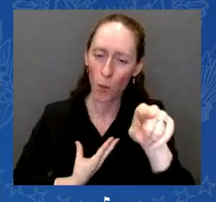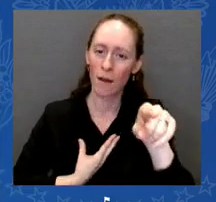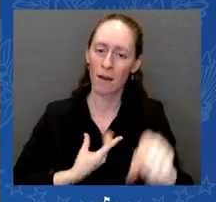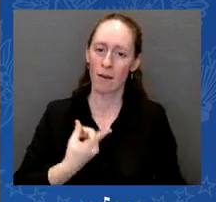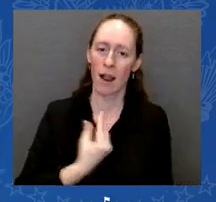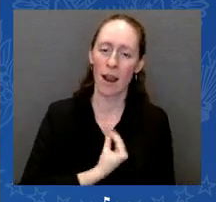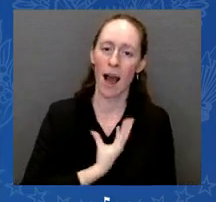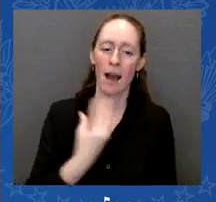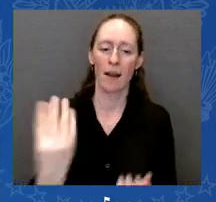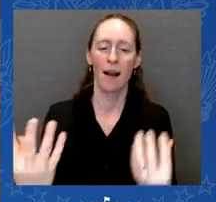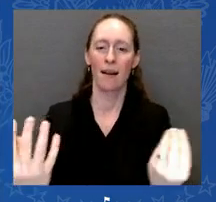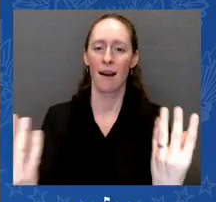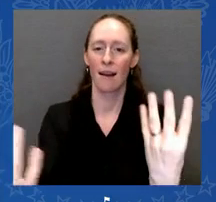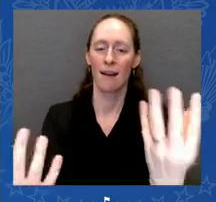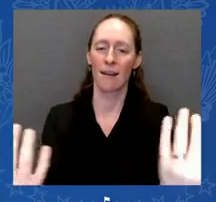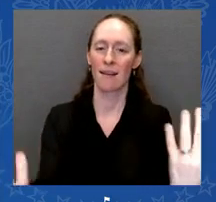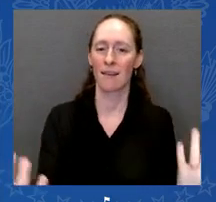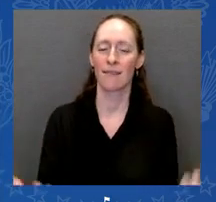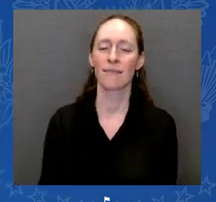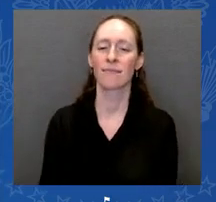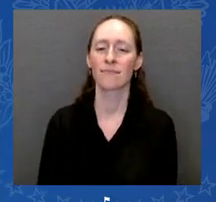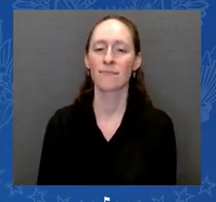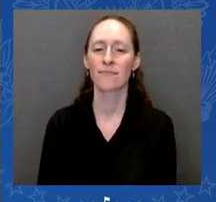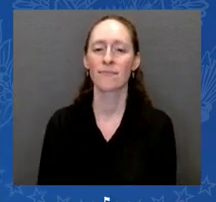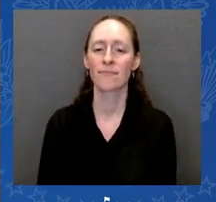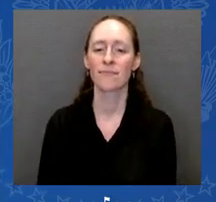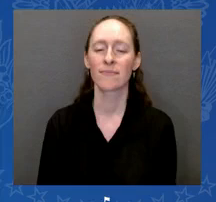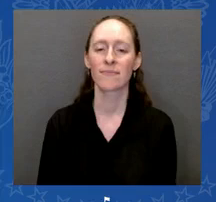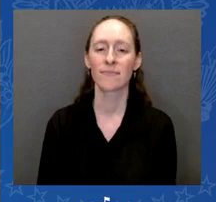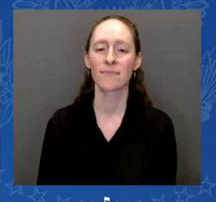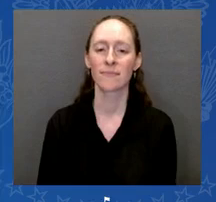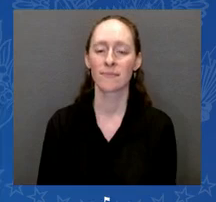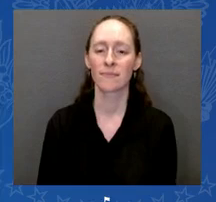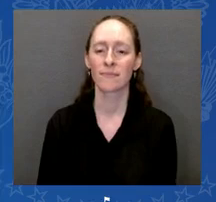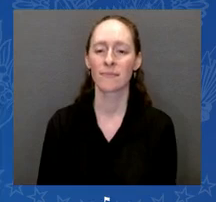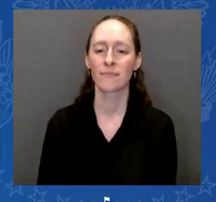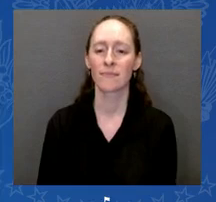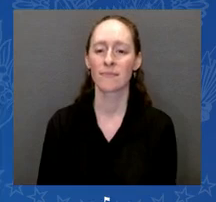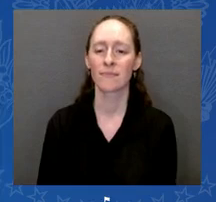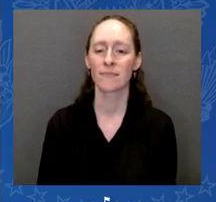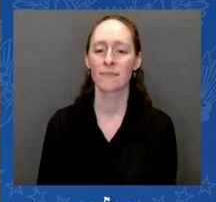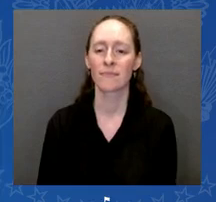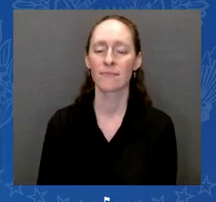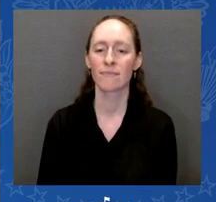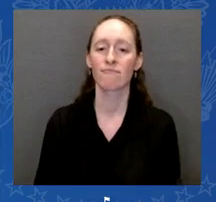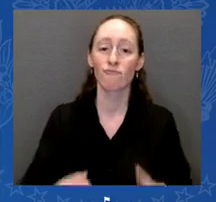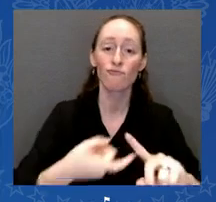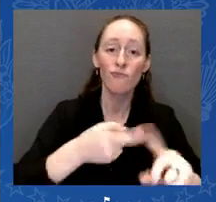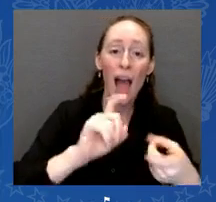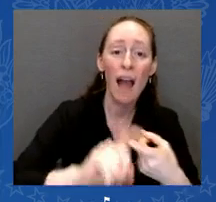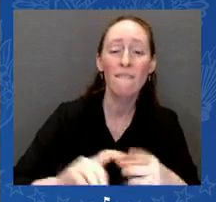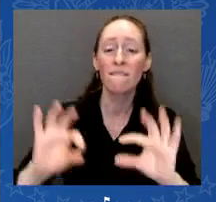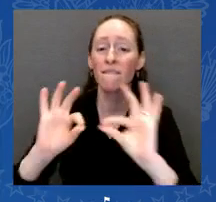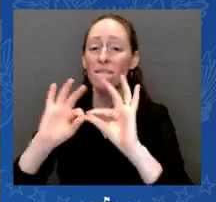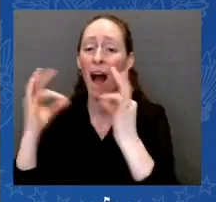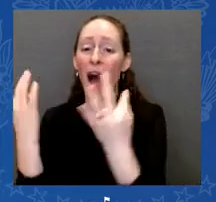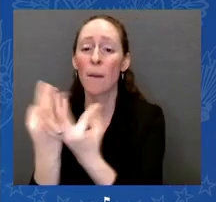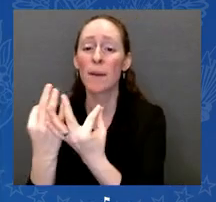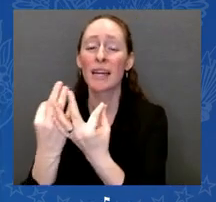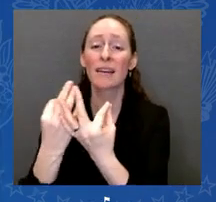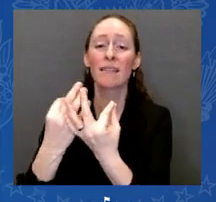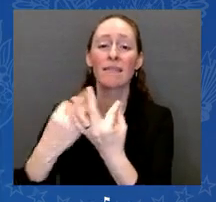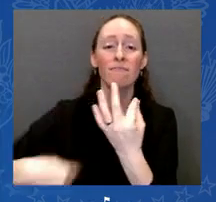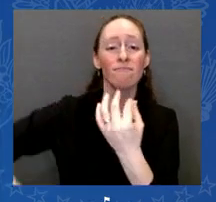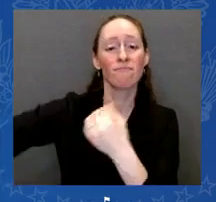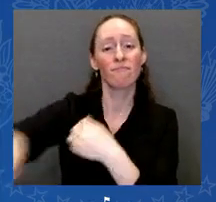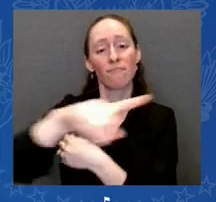And they'll always be with you, no matter what happens. They're always with you. How many of you ask yourself, what would my son or daughter want me to